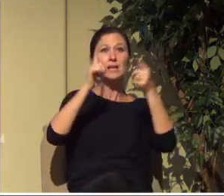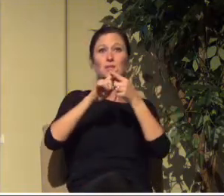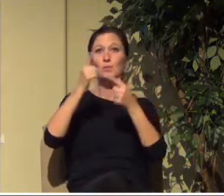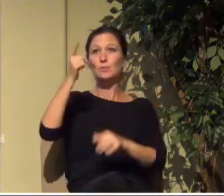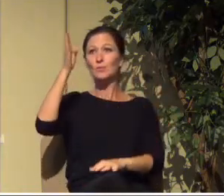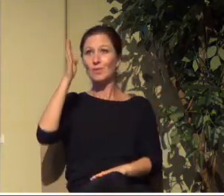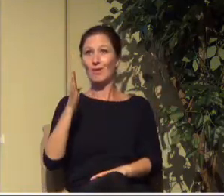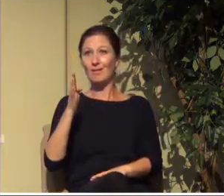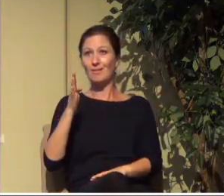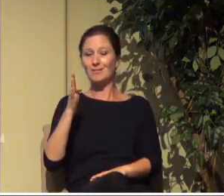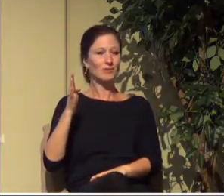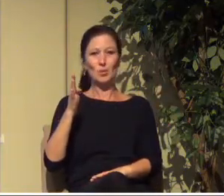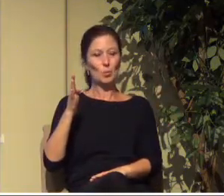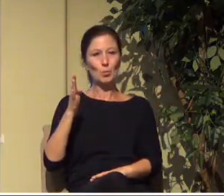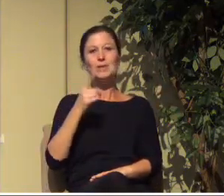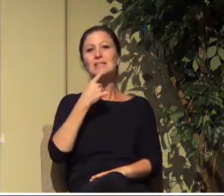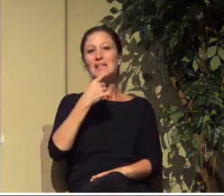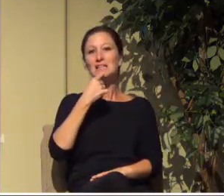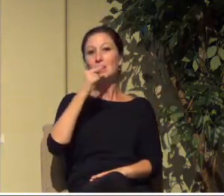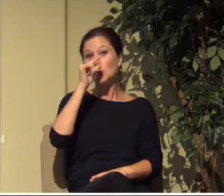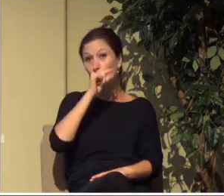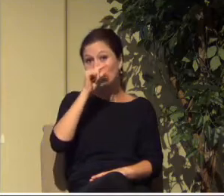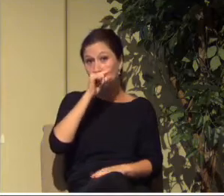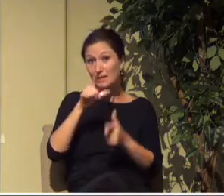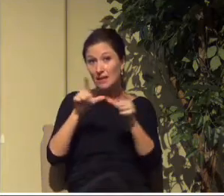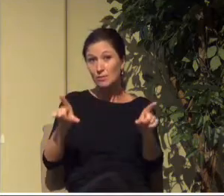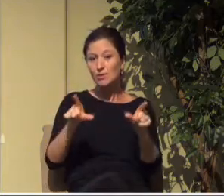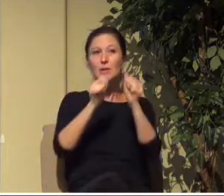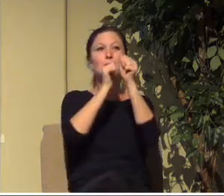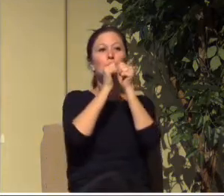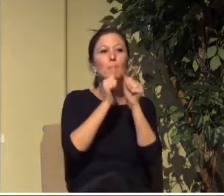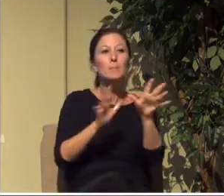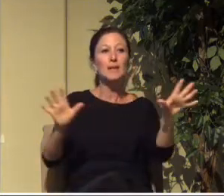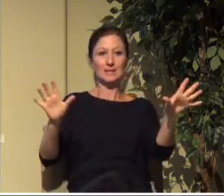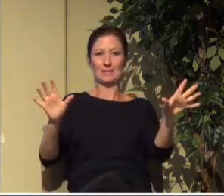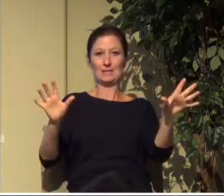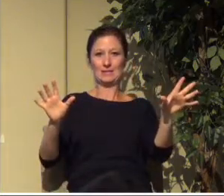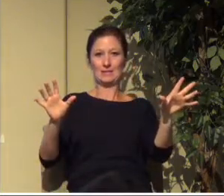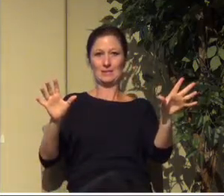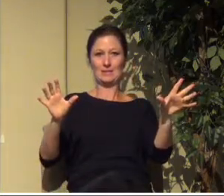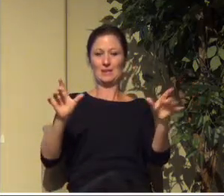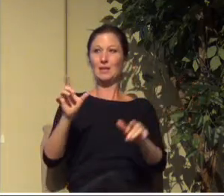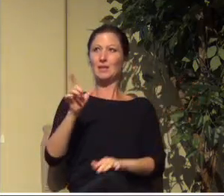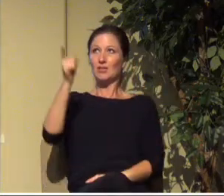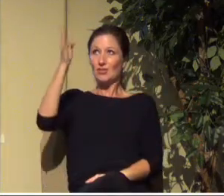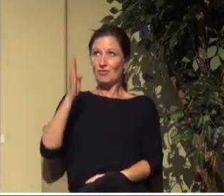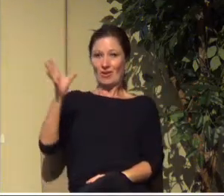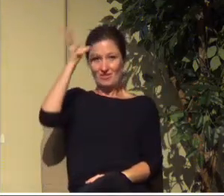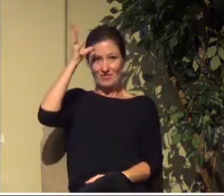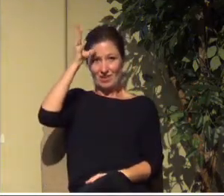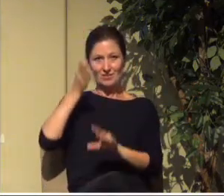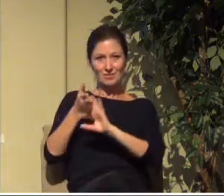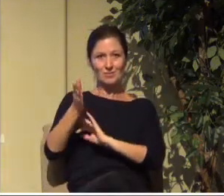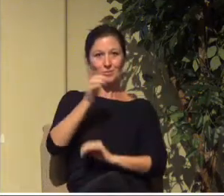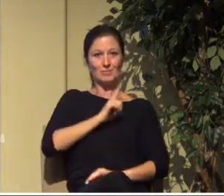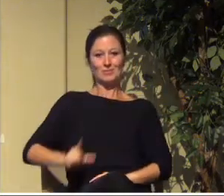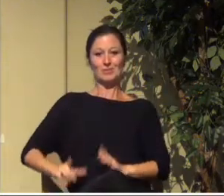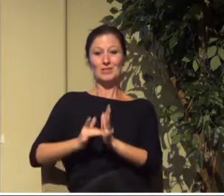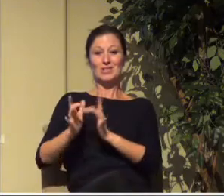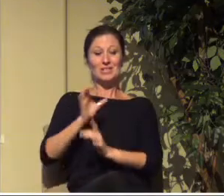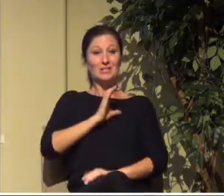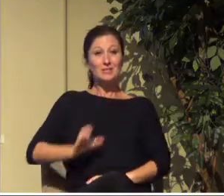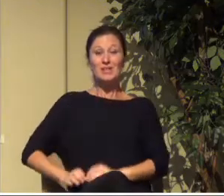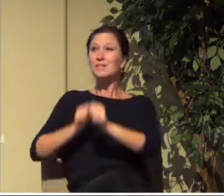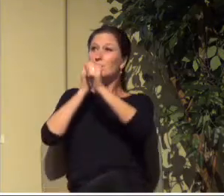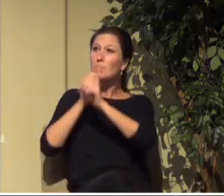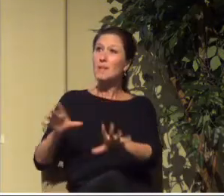It's blessed be or blessed is. So, blessed is the God and Father of our Lord Jesus Christ, who has blessed us in the heavenly realms